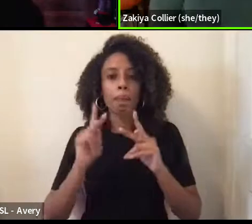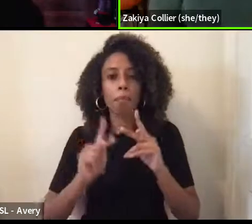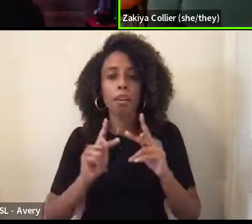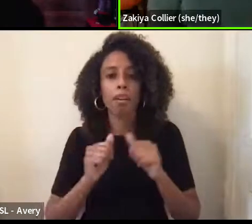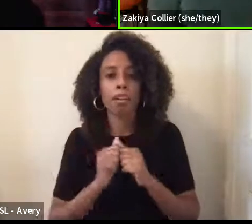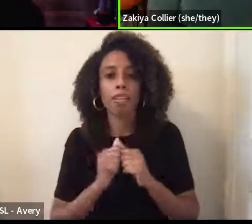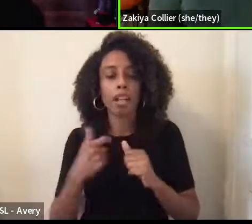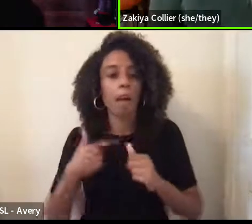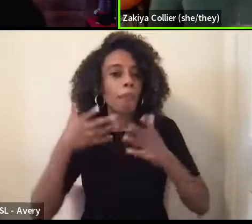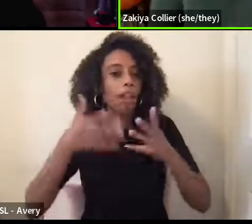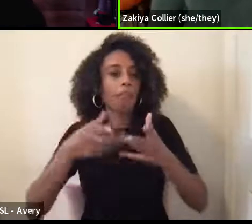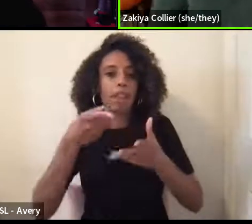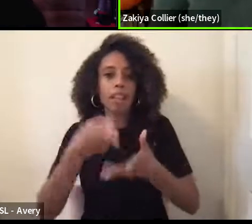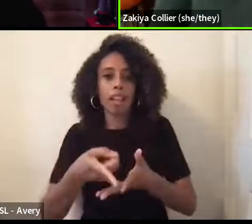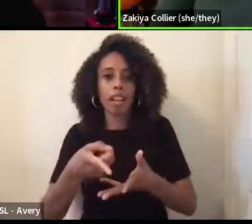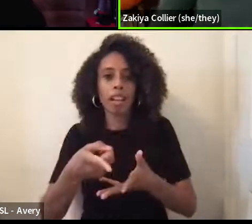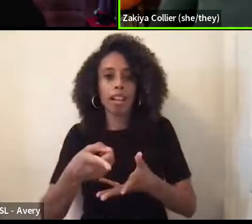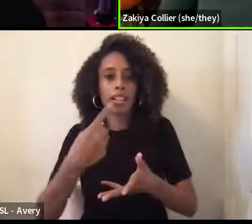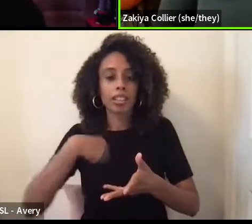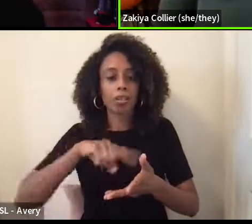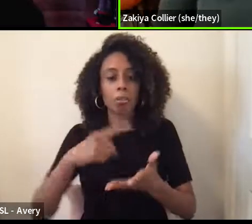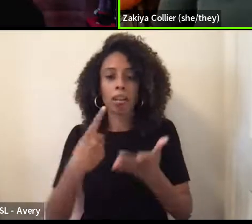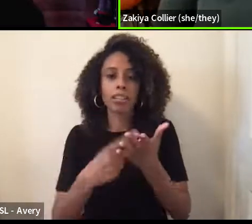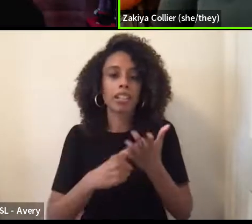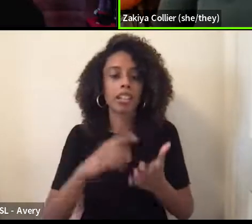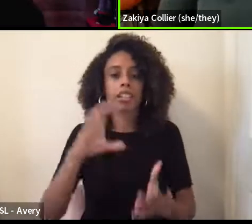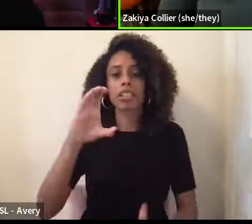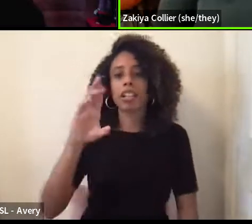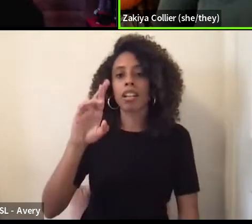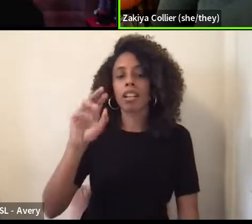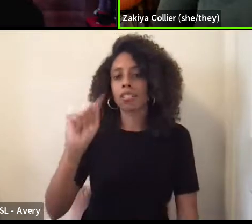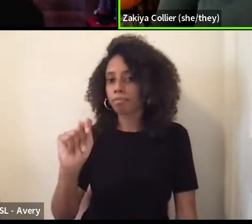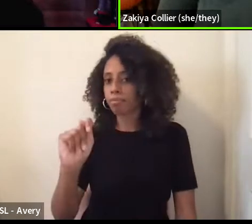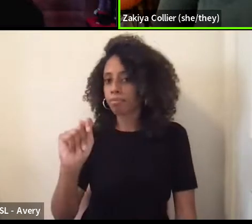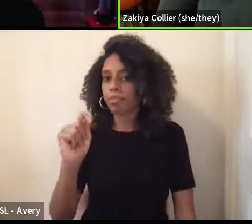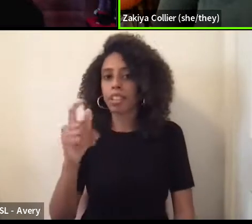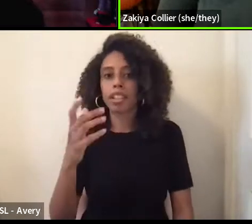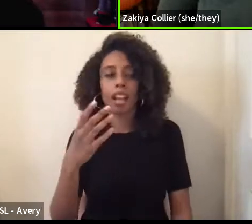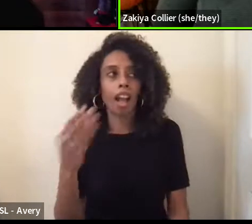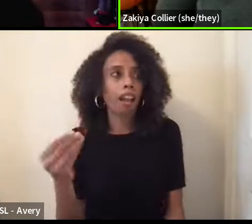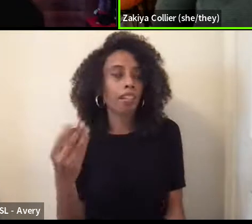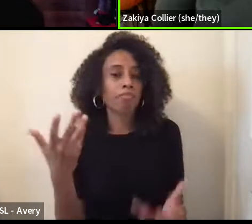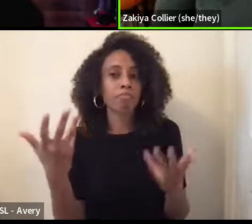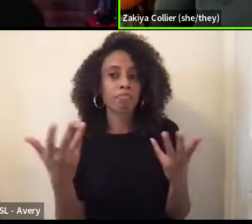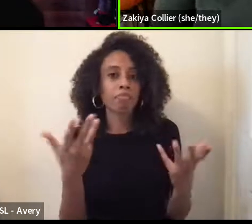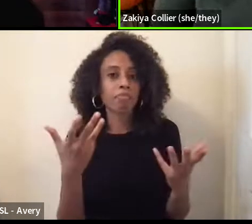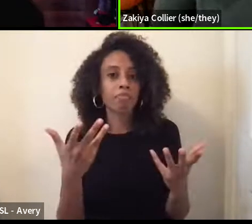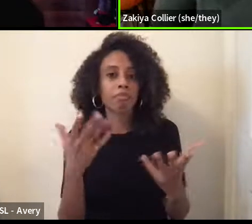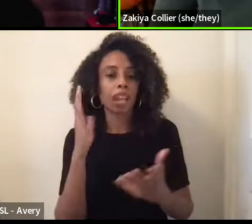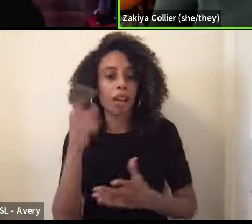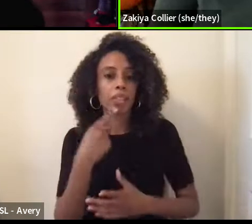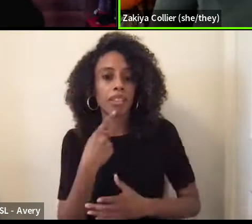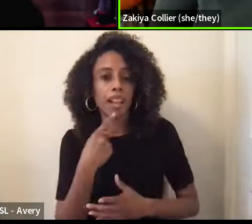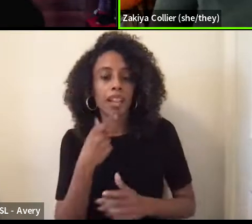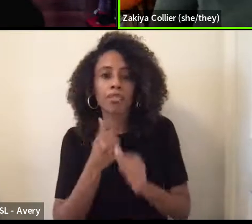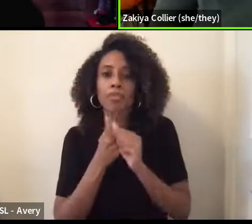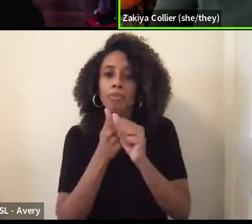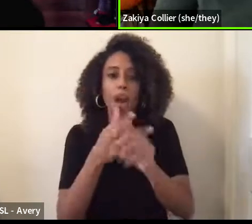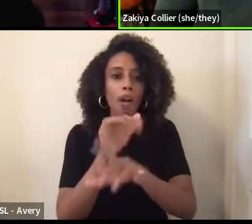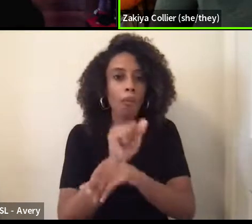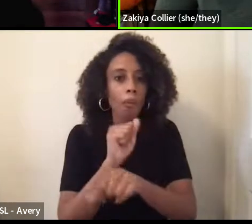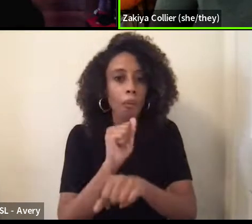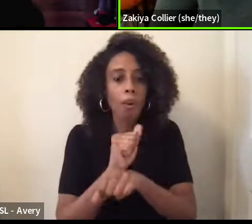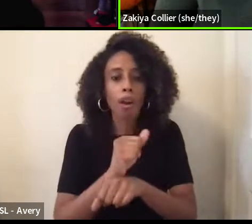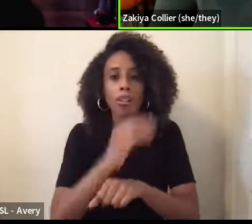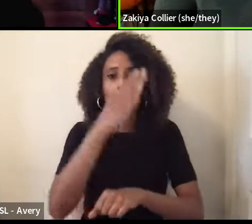I'm gonna leave it there because we're talking about critical race theory. And, um, I would just say, you know, follow the work of,